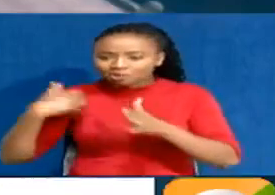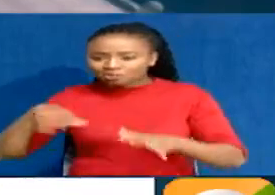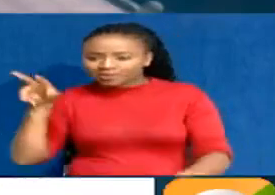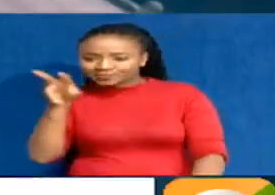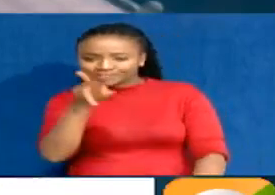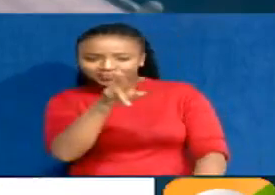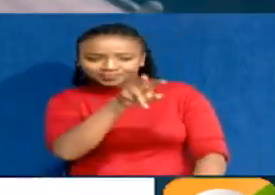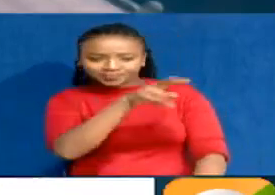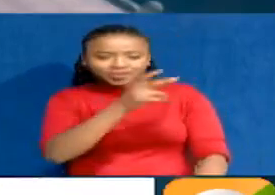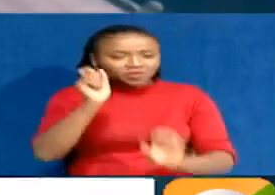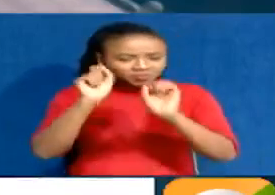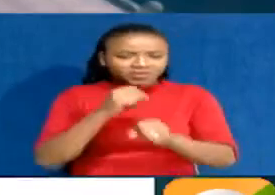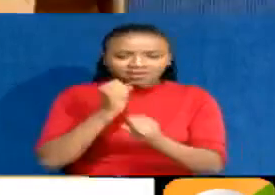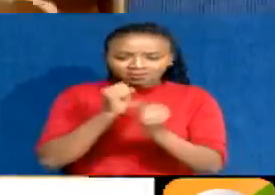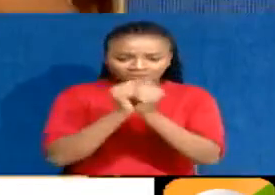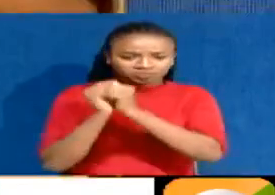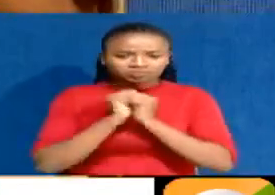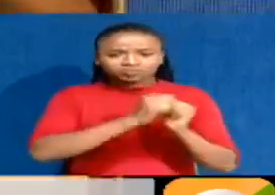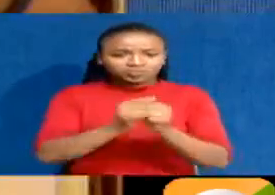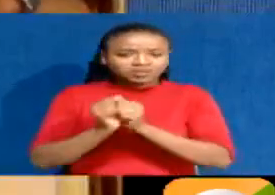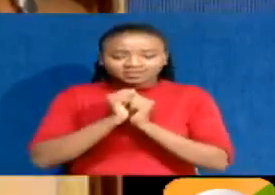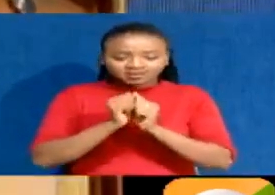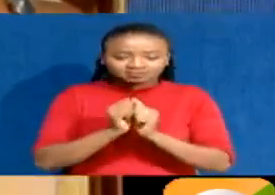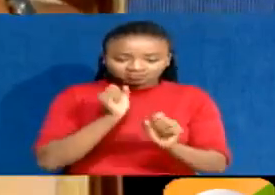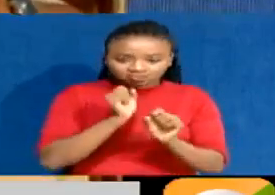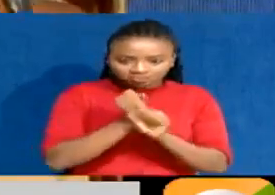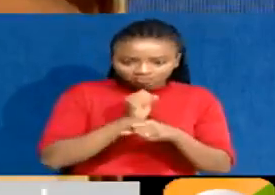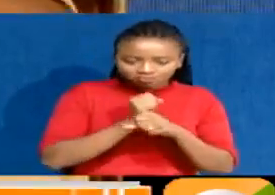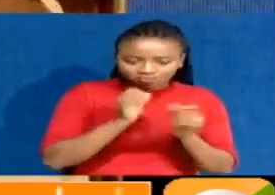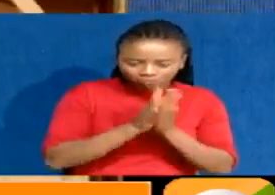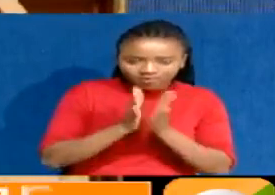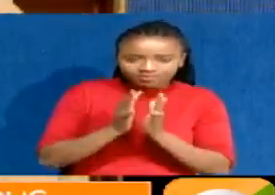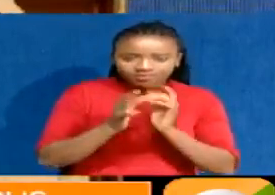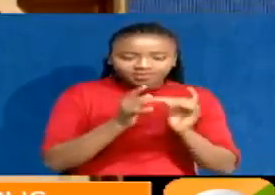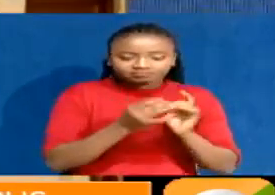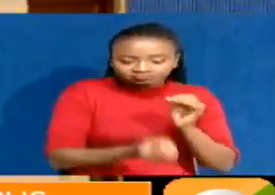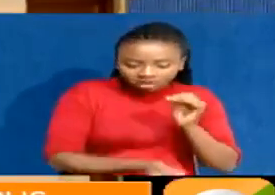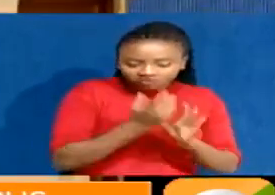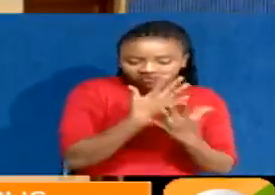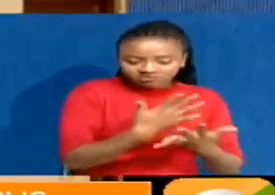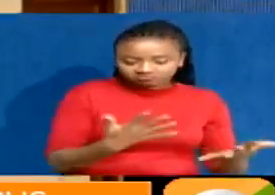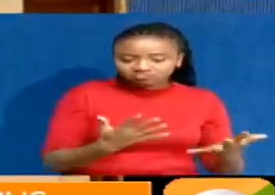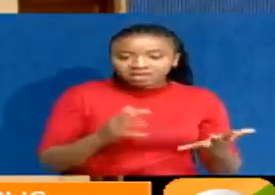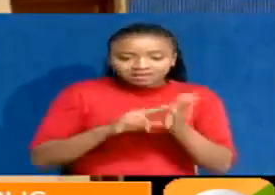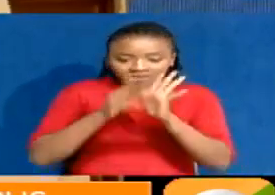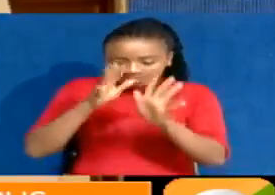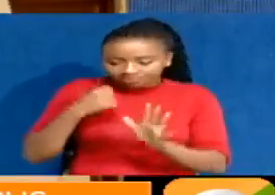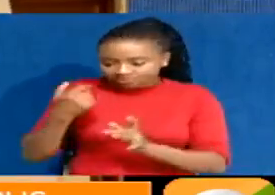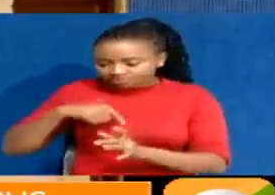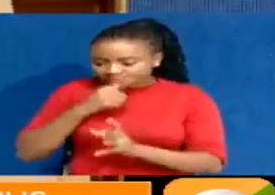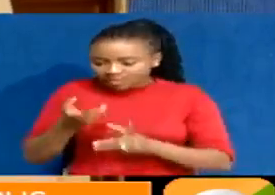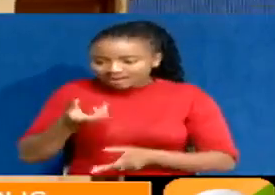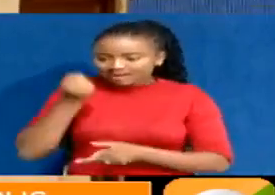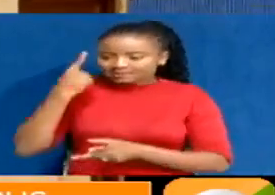The R&D component works hand-in-hand with the manufacturing component because you need to be able to understand what you